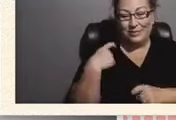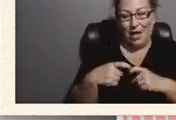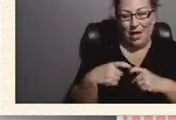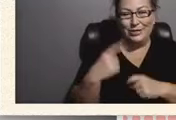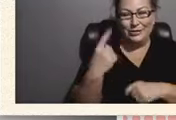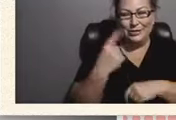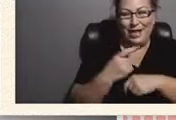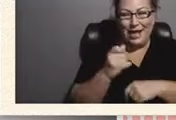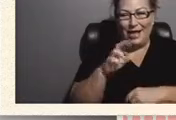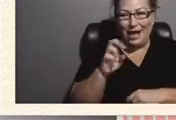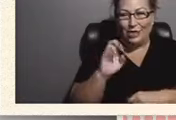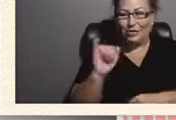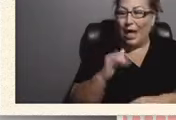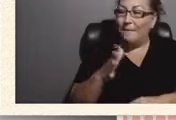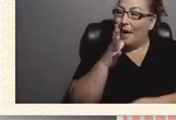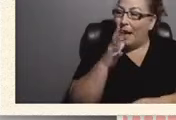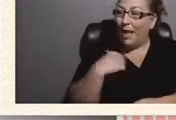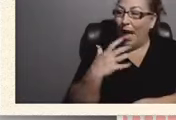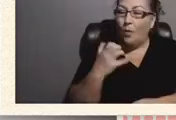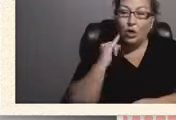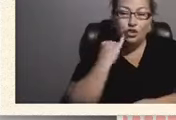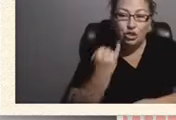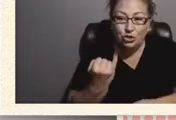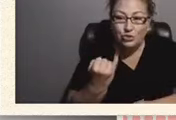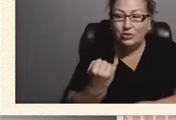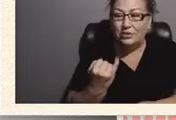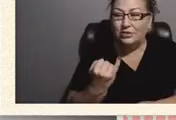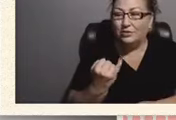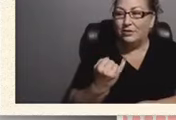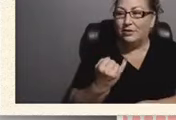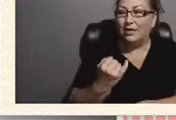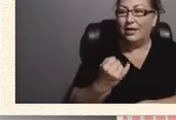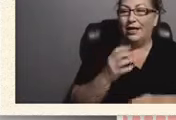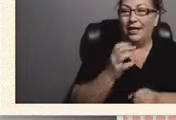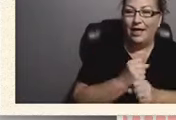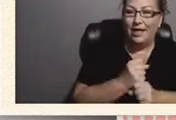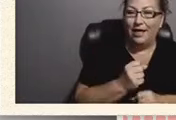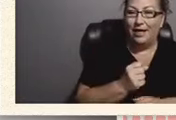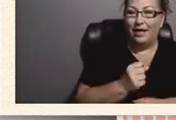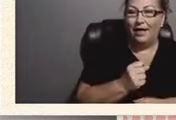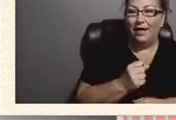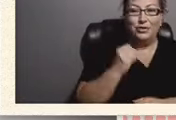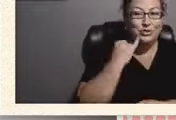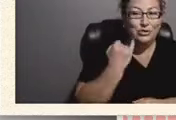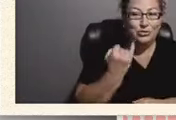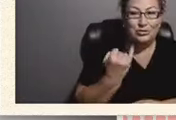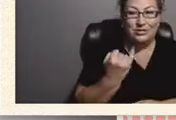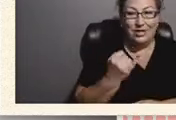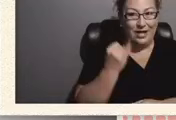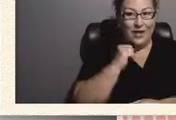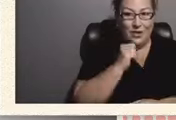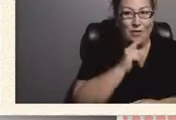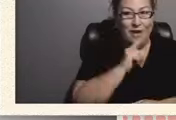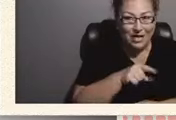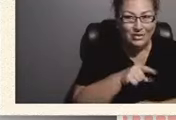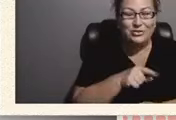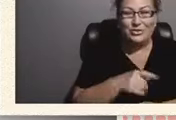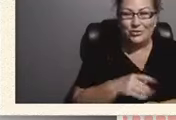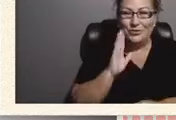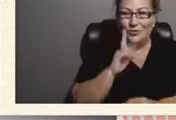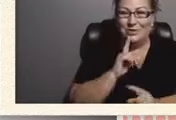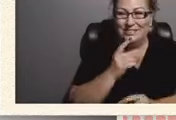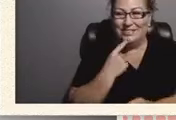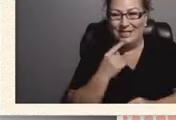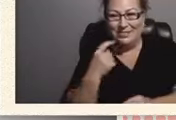i want juice get a hugo like if i don't say it answer her that's great